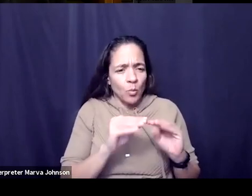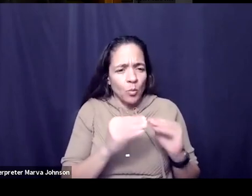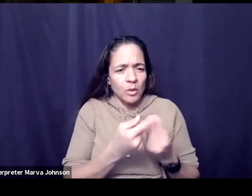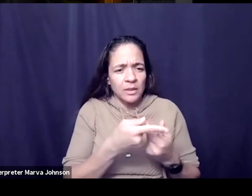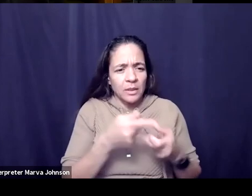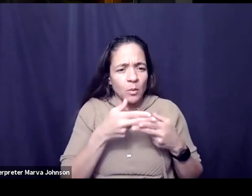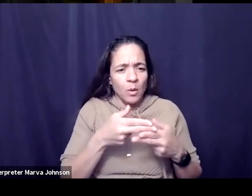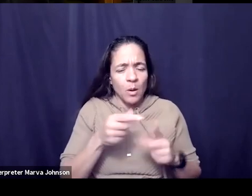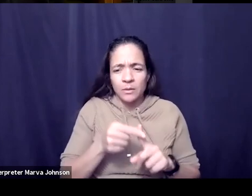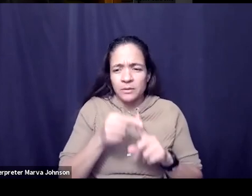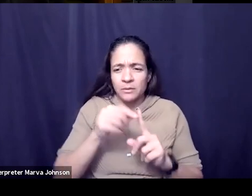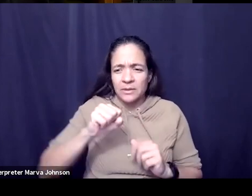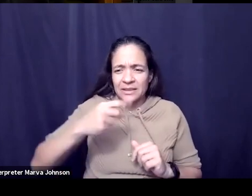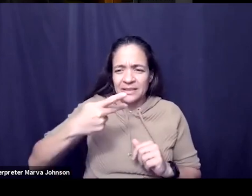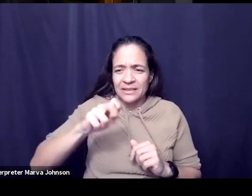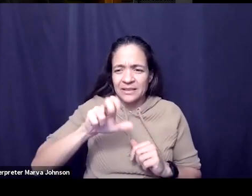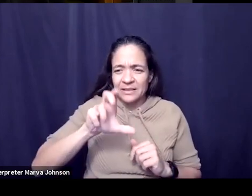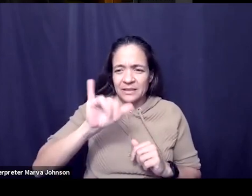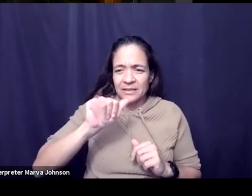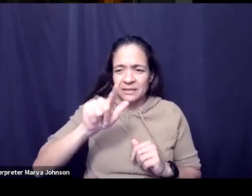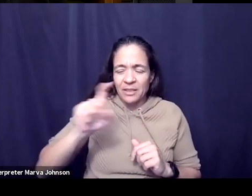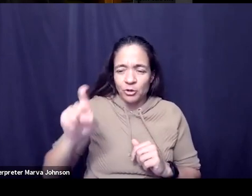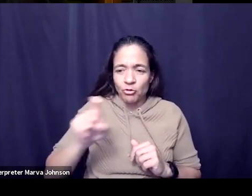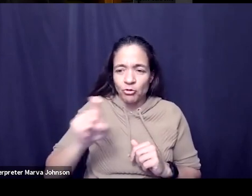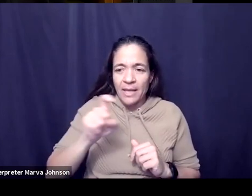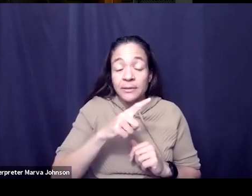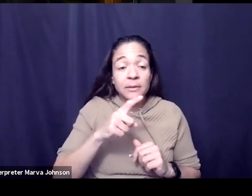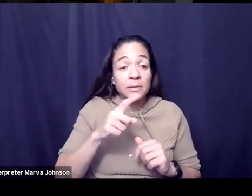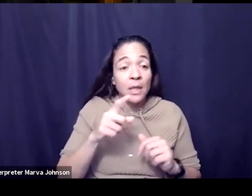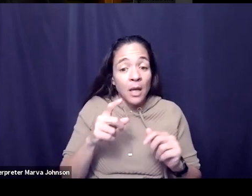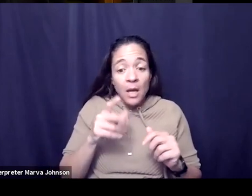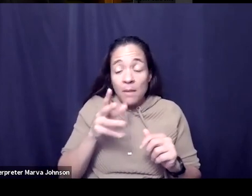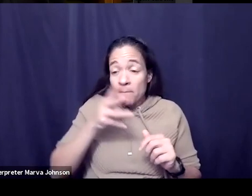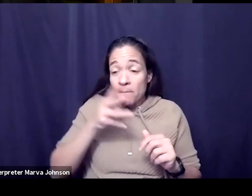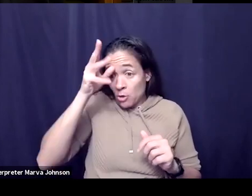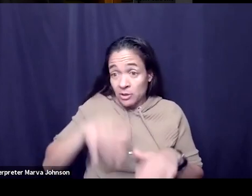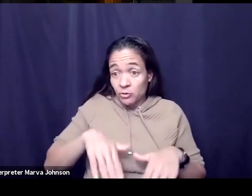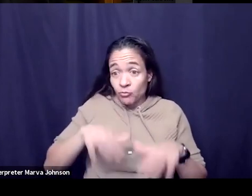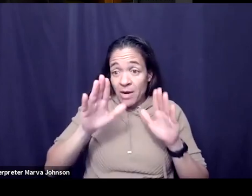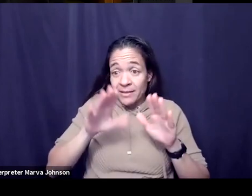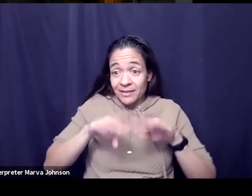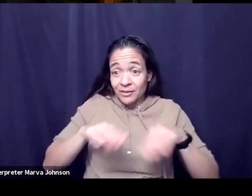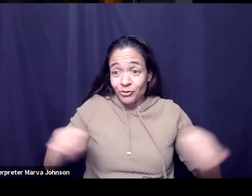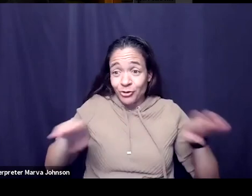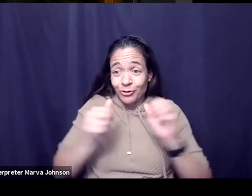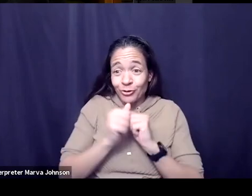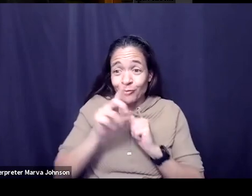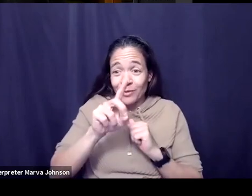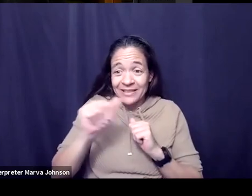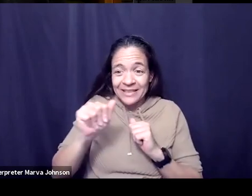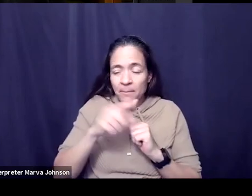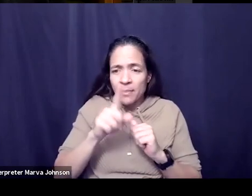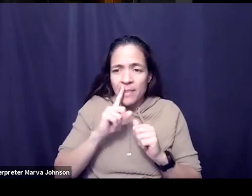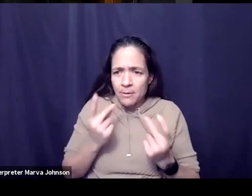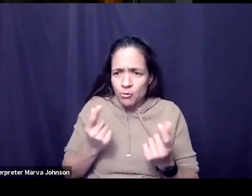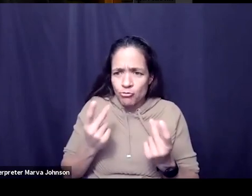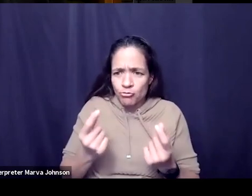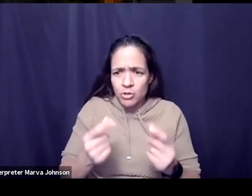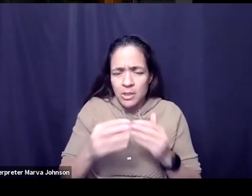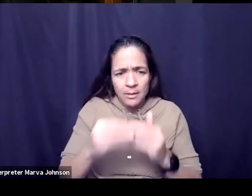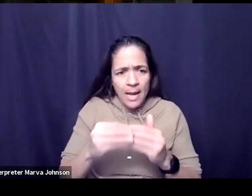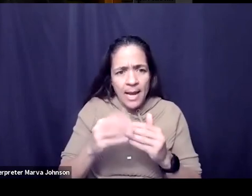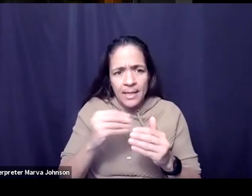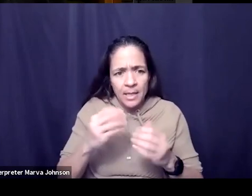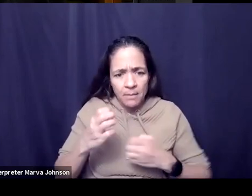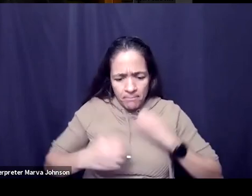is helping uh parents raising kids with disabilities you know how do they find a blend of that urgent guidance and that emotional support as